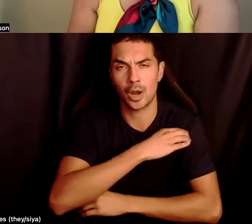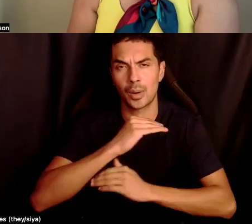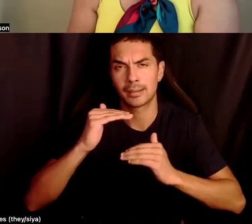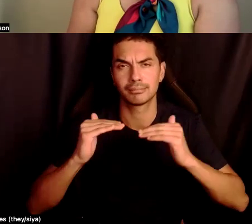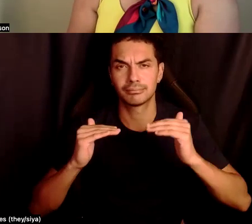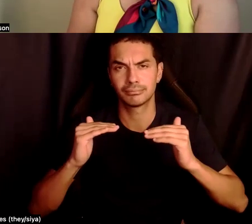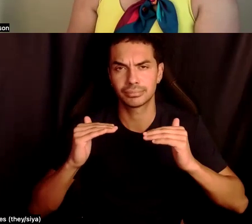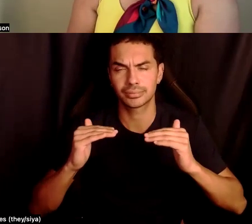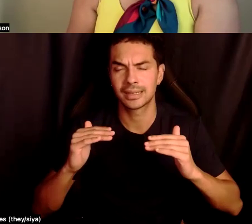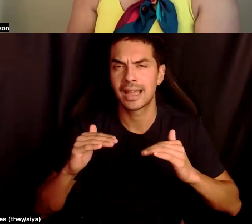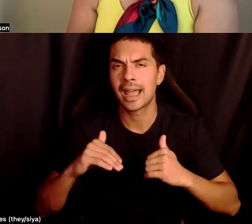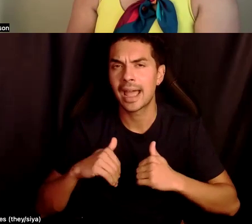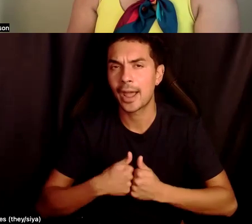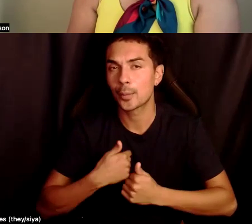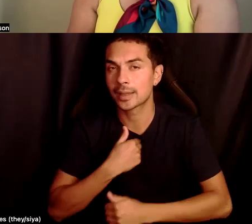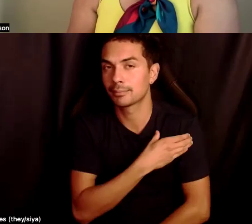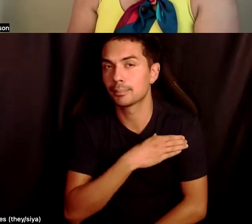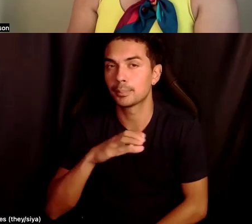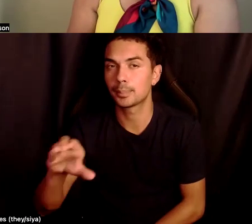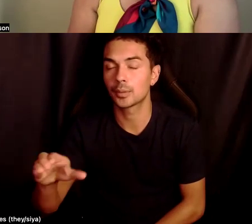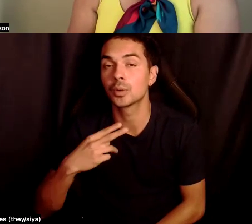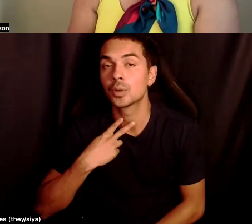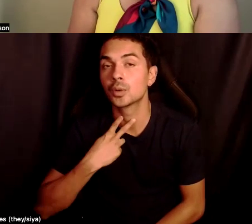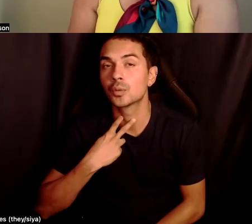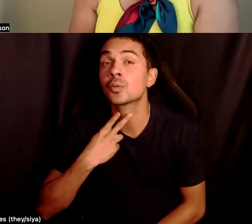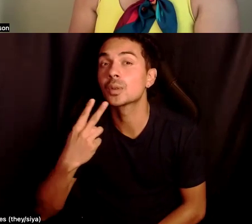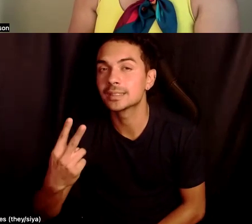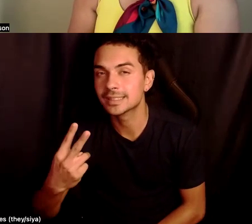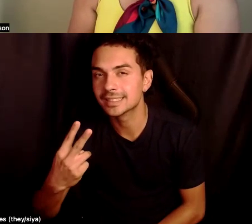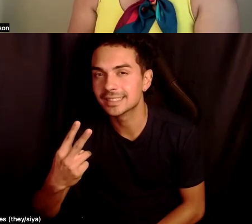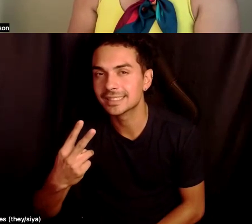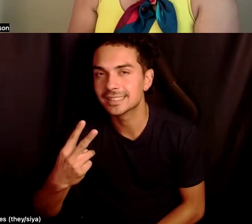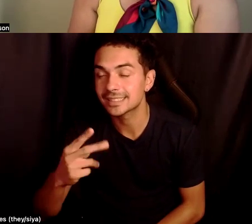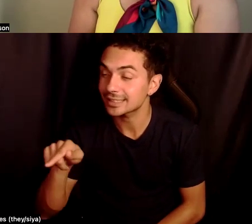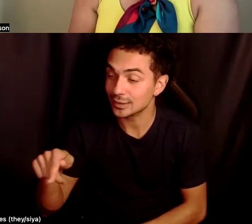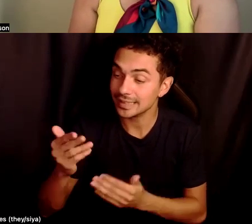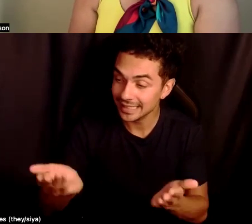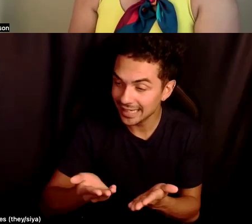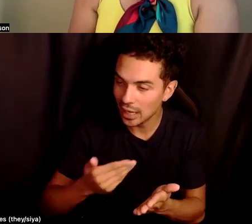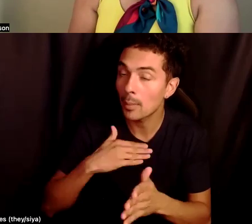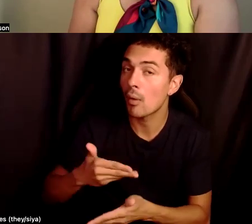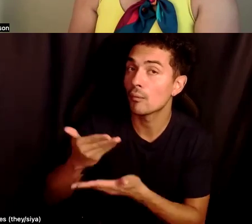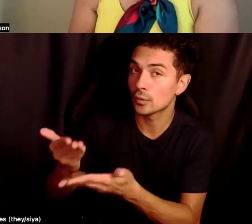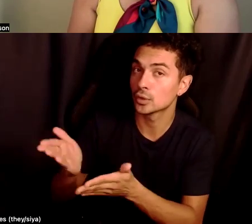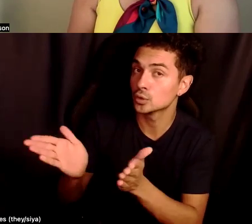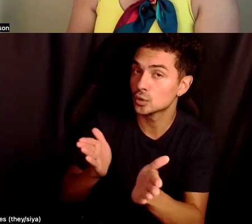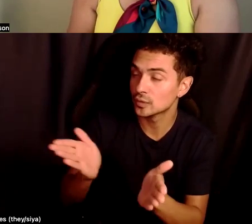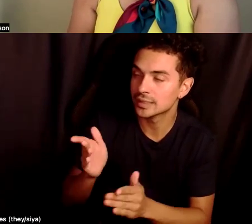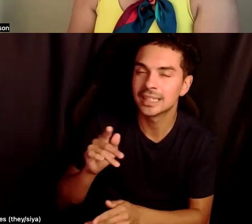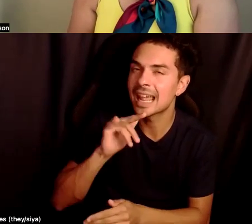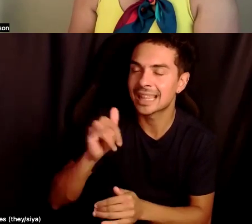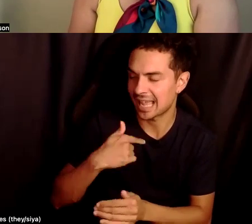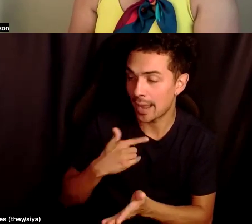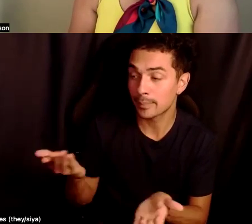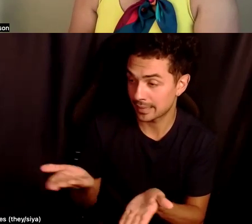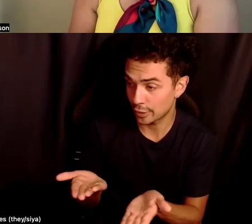really giving them the power of voice instead of, um, no, you're here. I'm offering you your services. You're going to listen to me. No